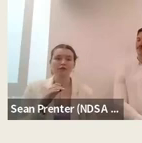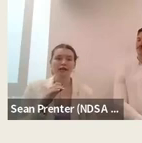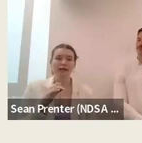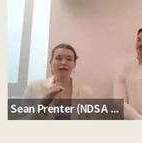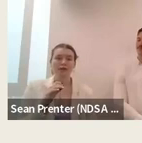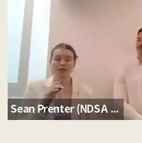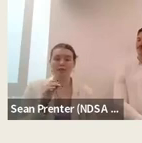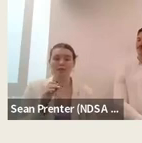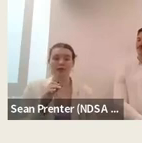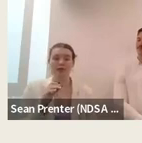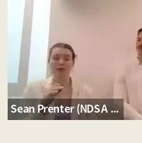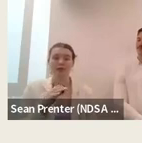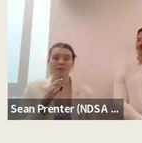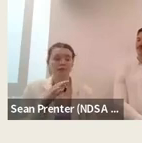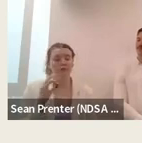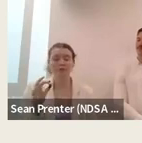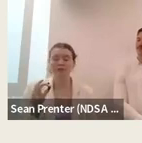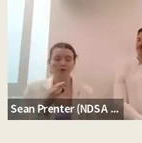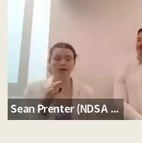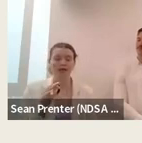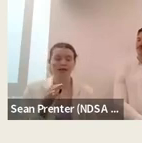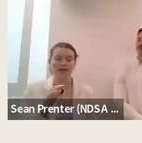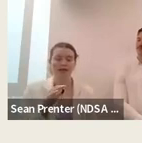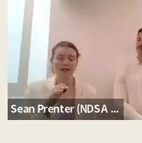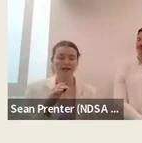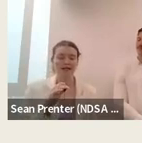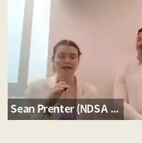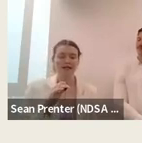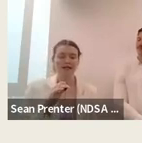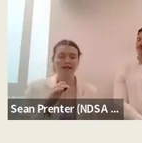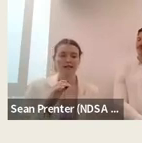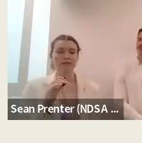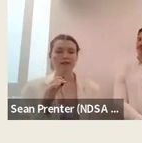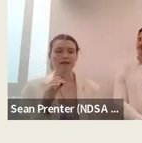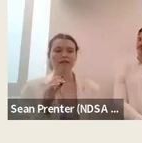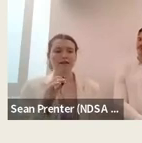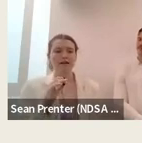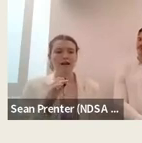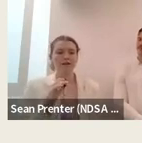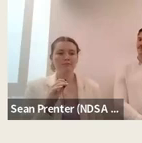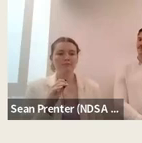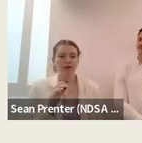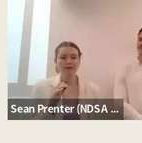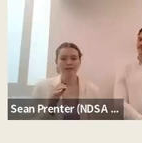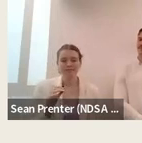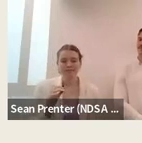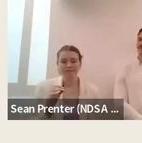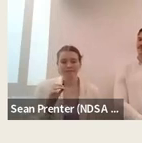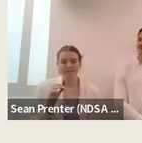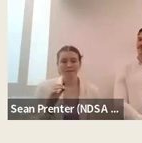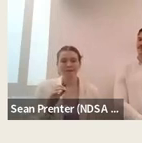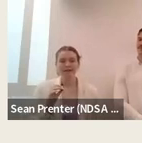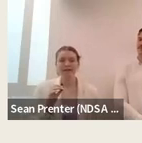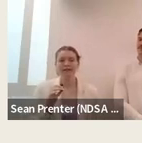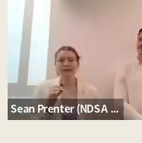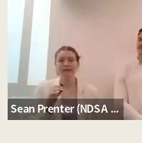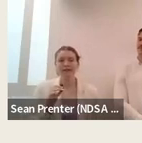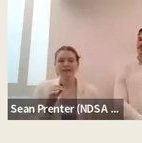from around the motu um which is very cool to join in and support their um goals